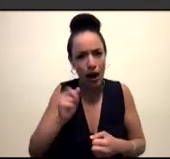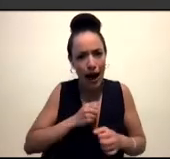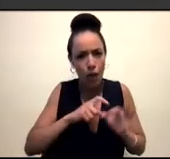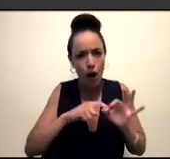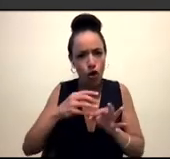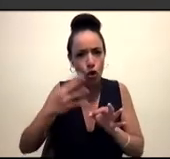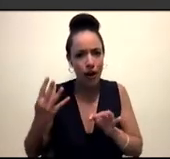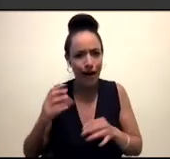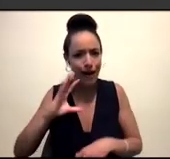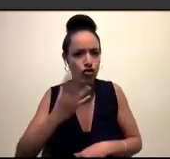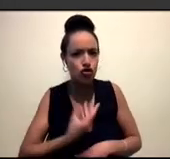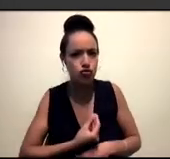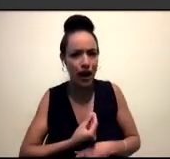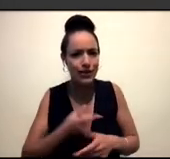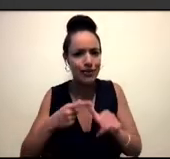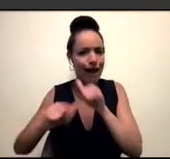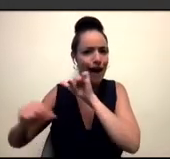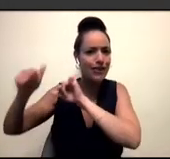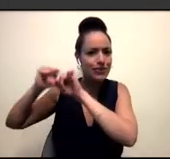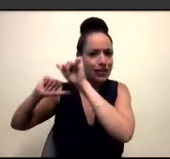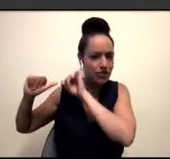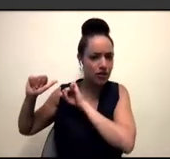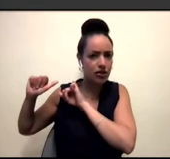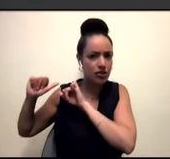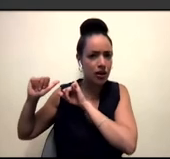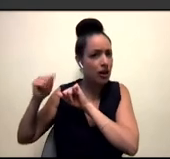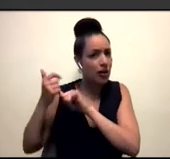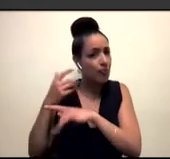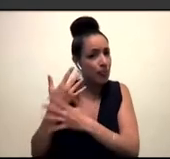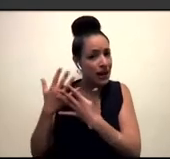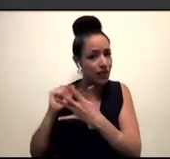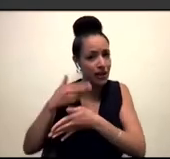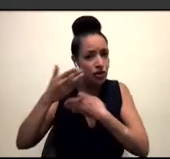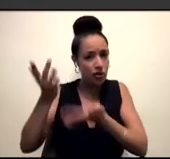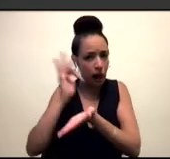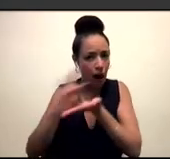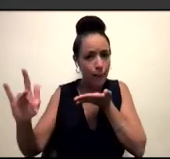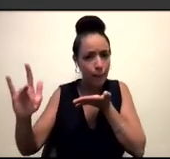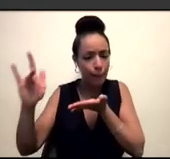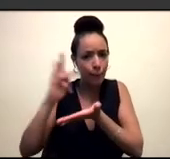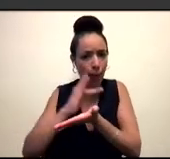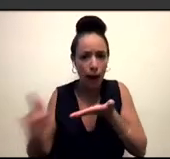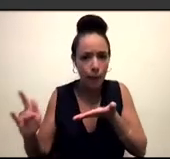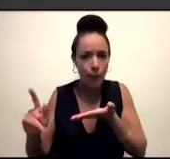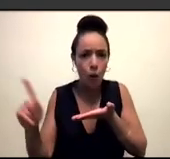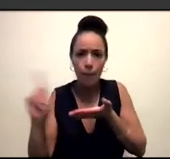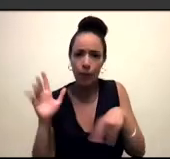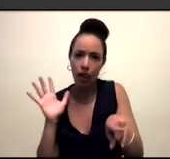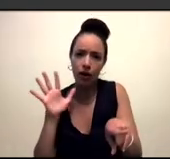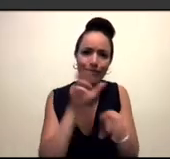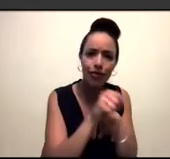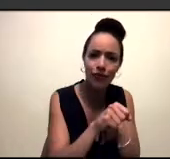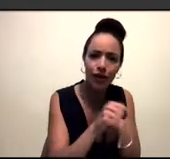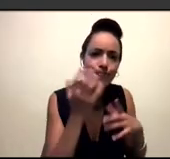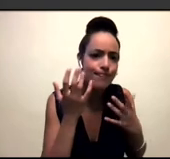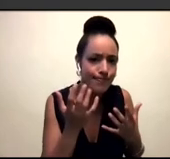their lives and stories when many of those maybe have been erased or co-opted, and so on. And so yet,